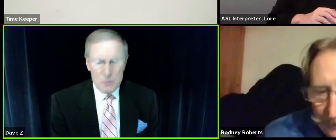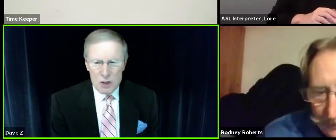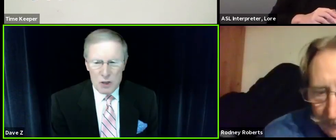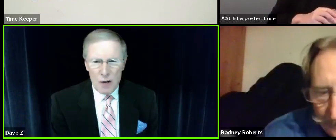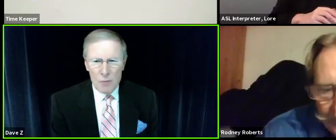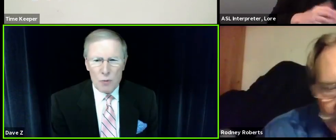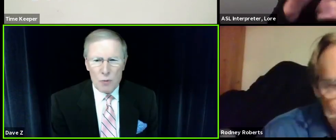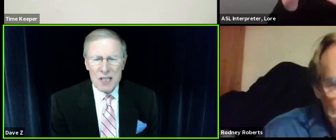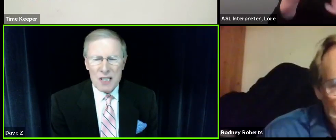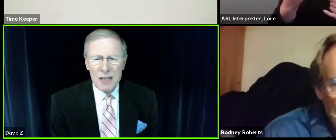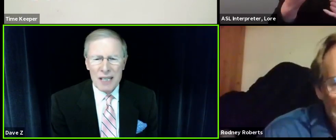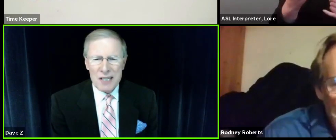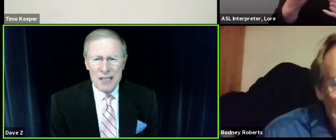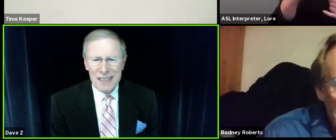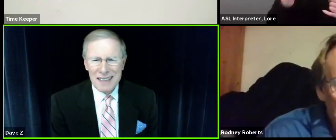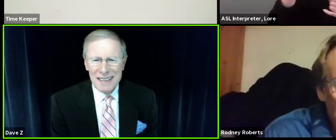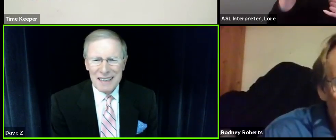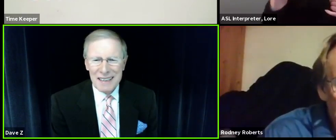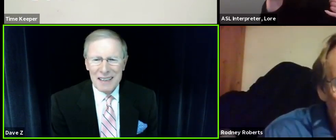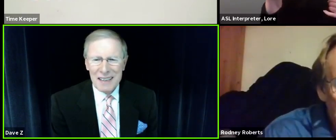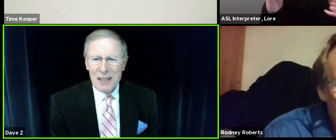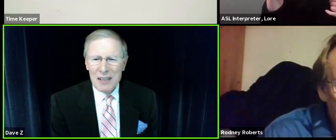Is Mr. Roberts with us? There he is.